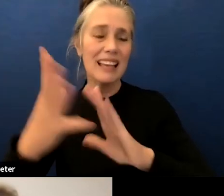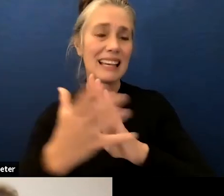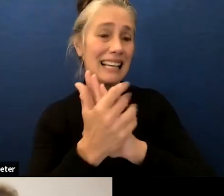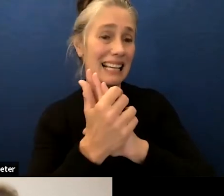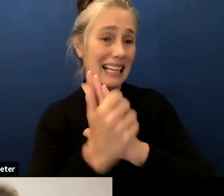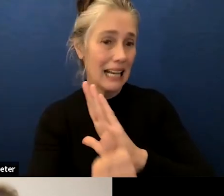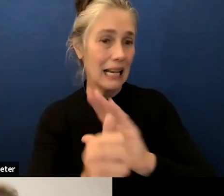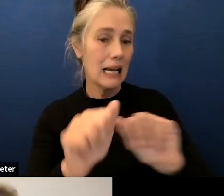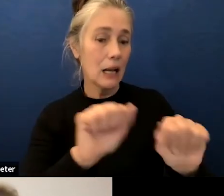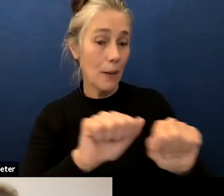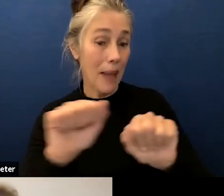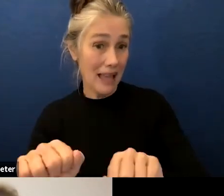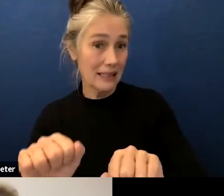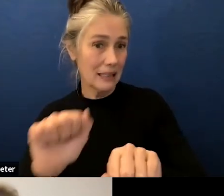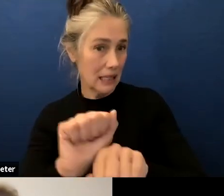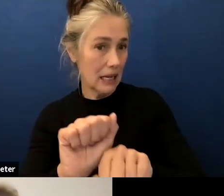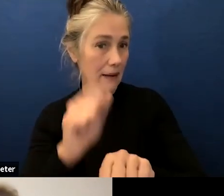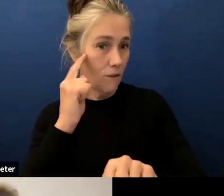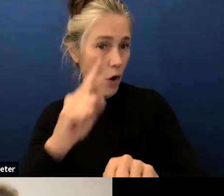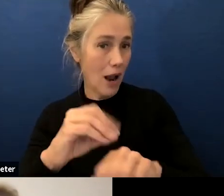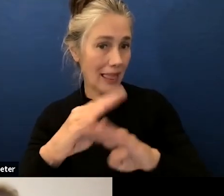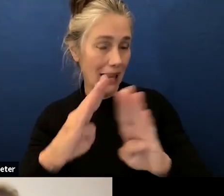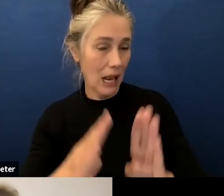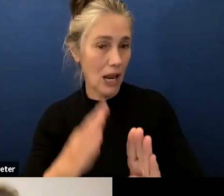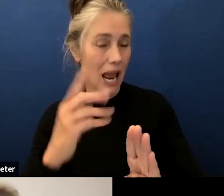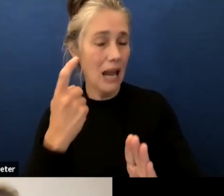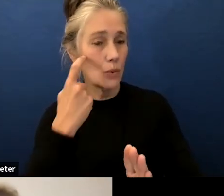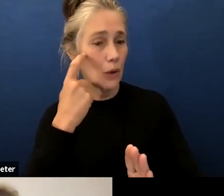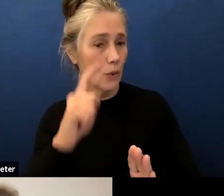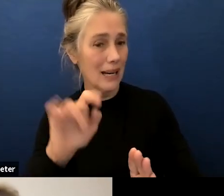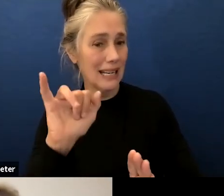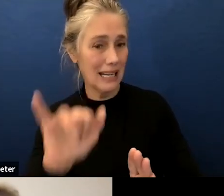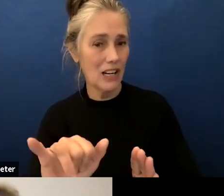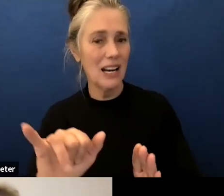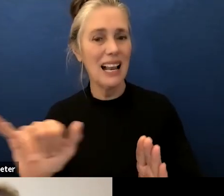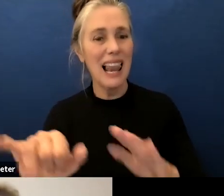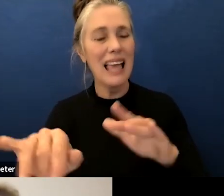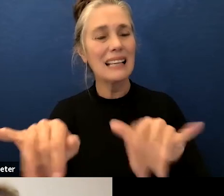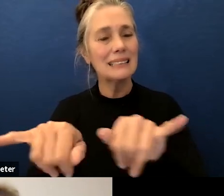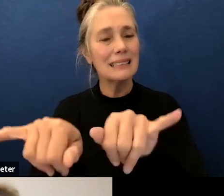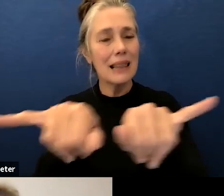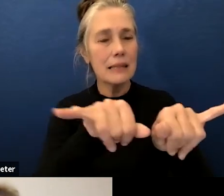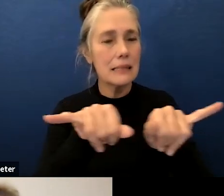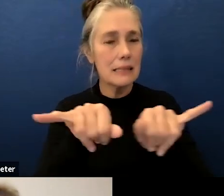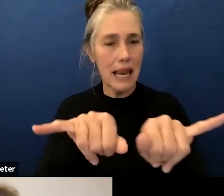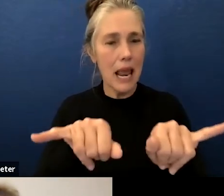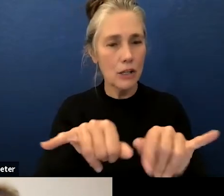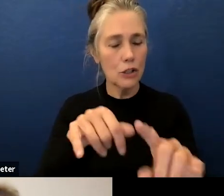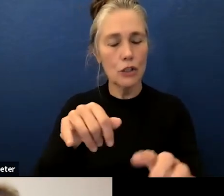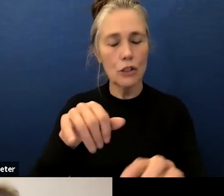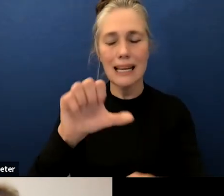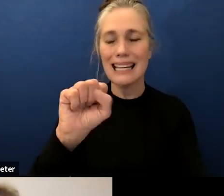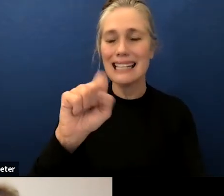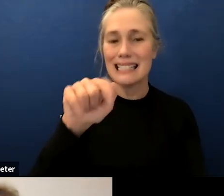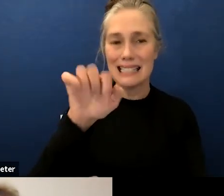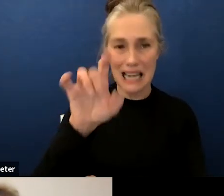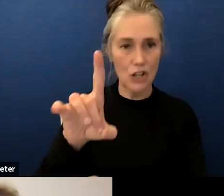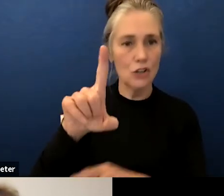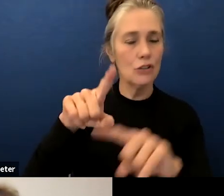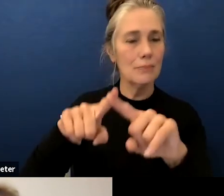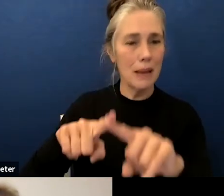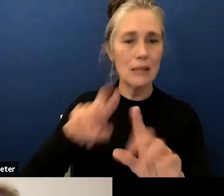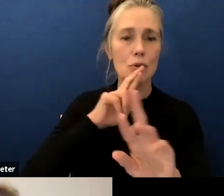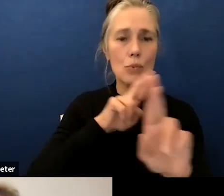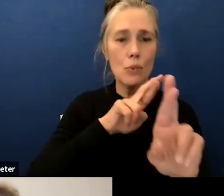course we have has been has been referenced earlier tonight our standards-based report cards in elementary so i will now turn it over to dr